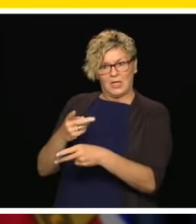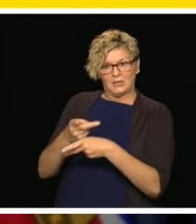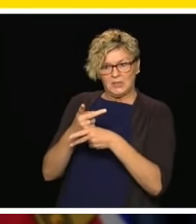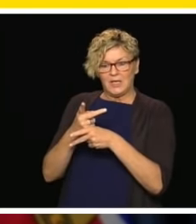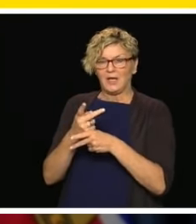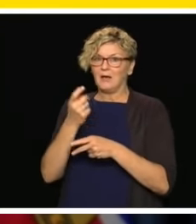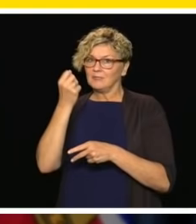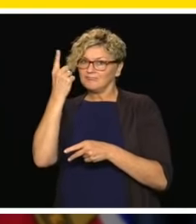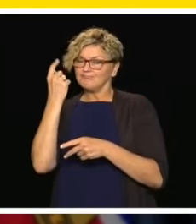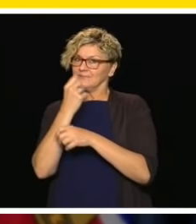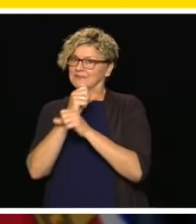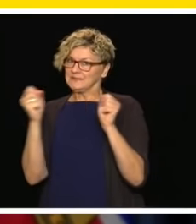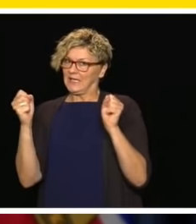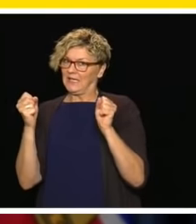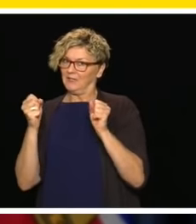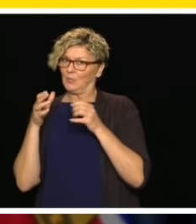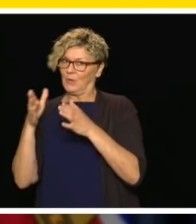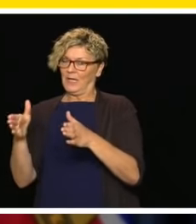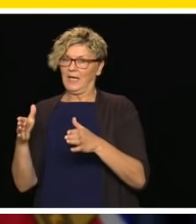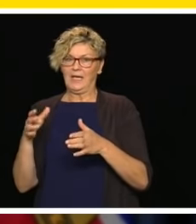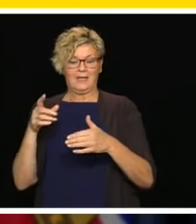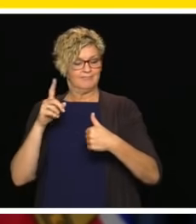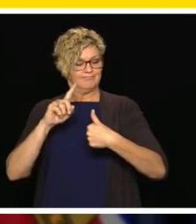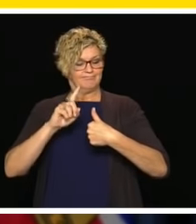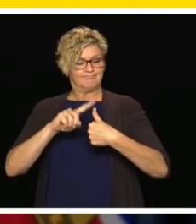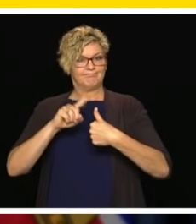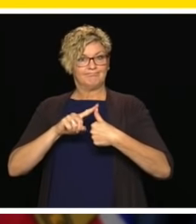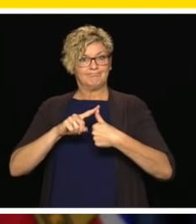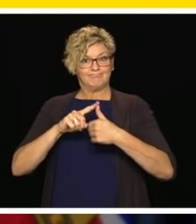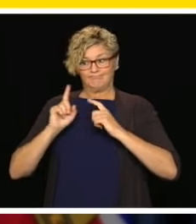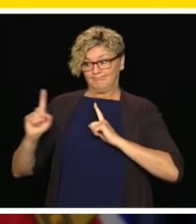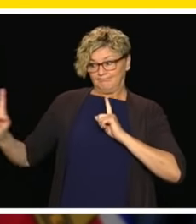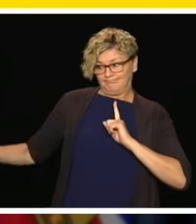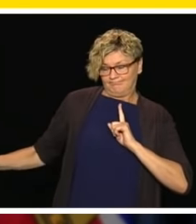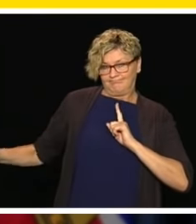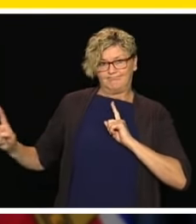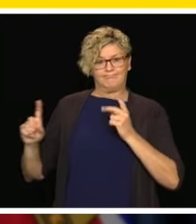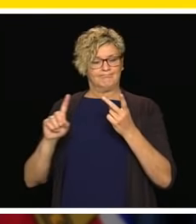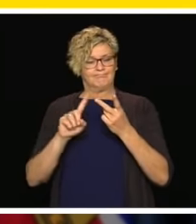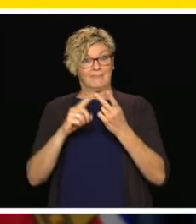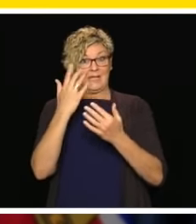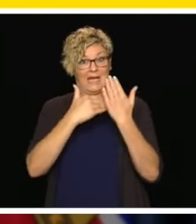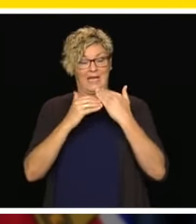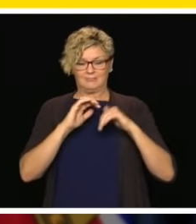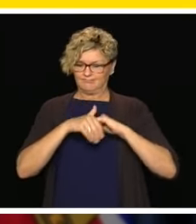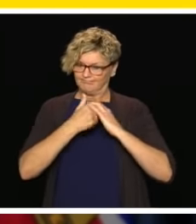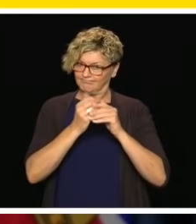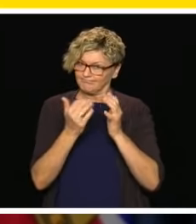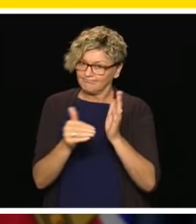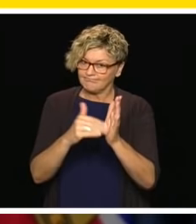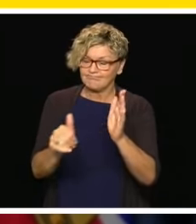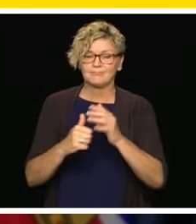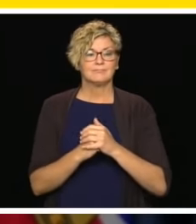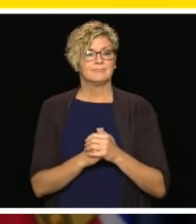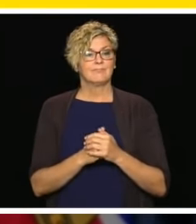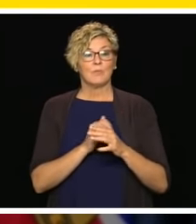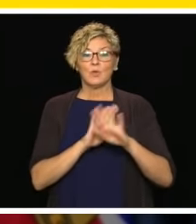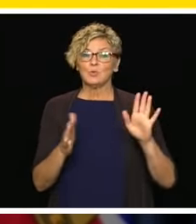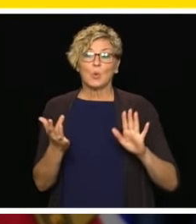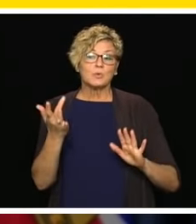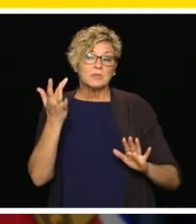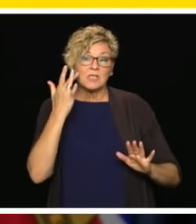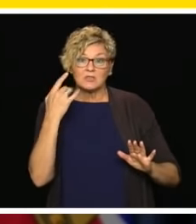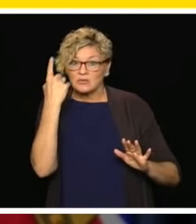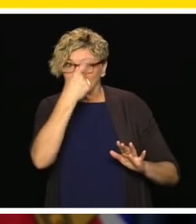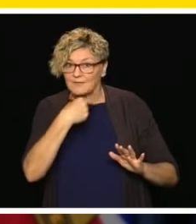about the importance of keeping a safe physical distance, washing our hands regularly, not touching our face, increased and frequent cleaning